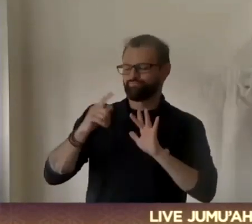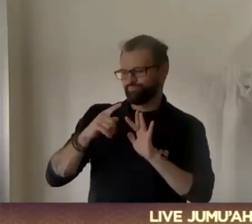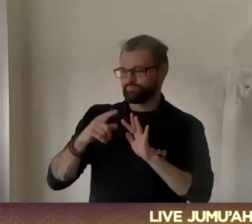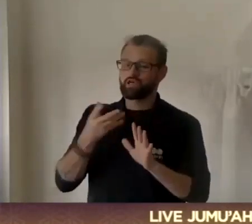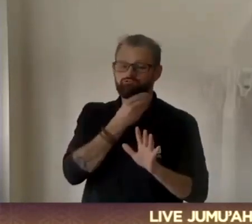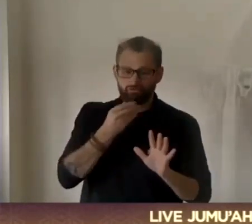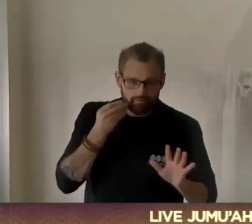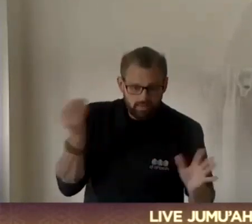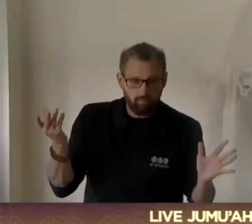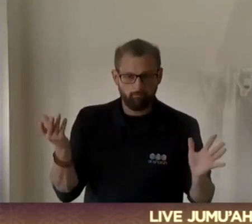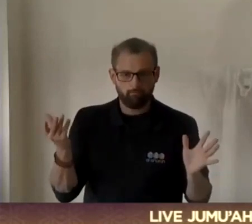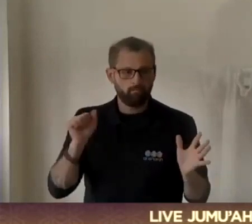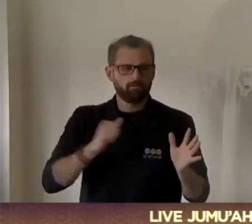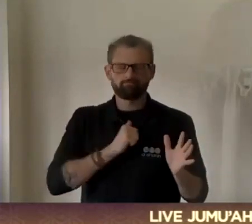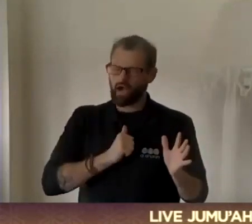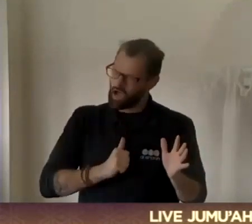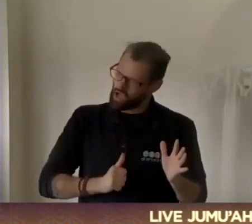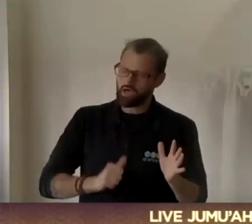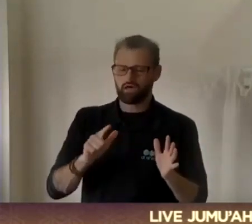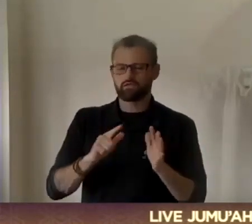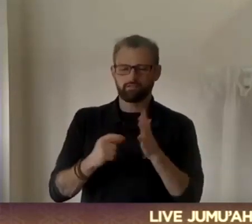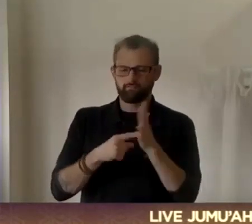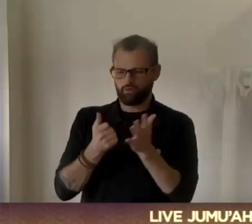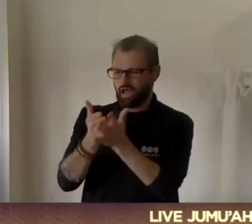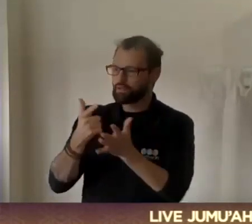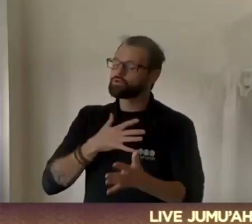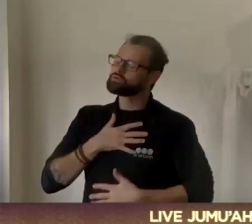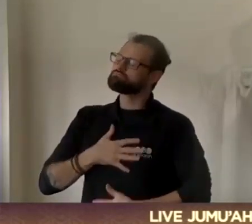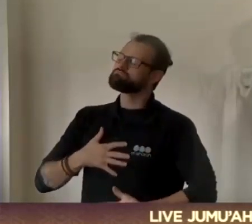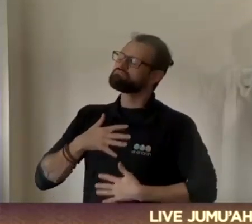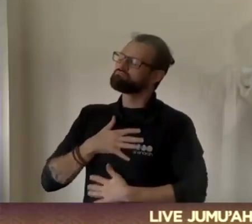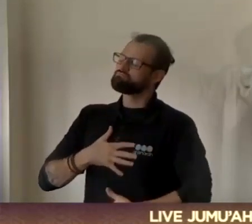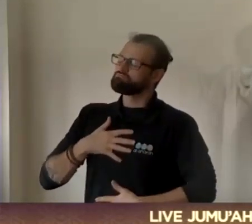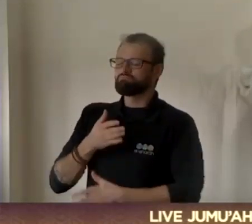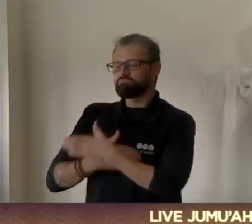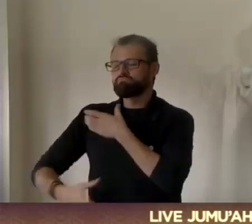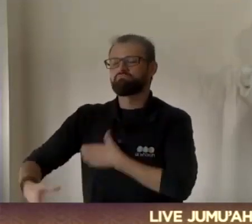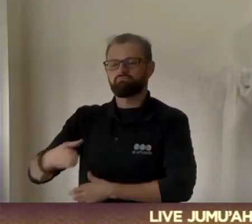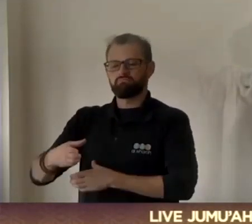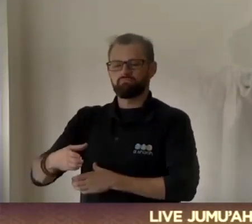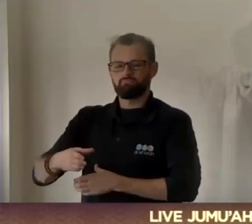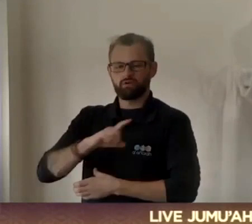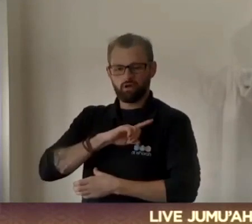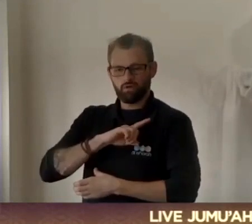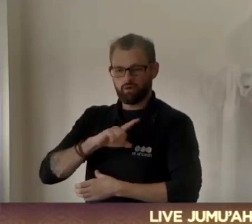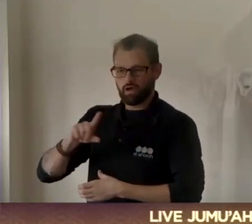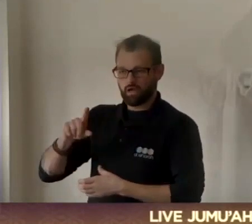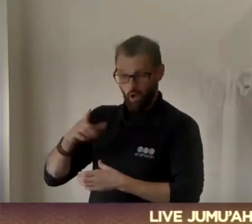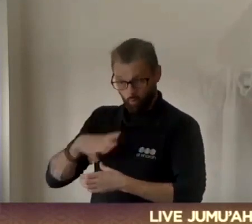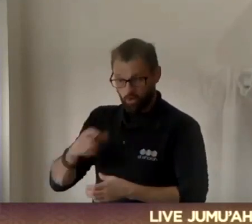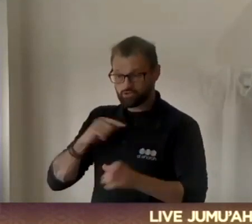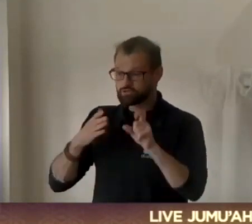It creates compassion. It will help you as an individual. The primary aim is to achieve the consciousness of Allah.